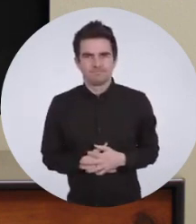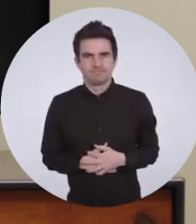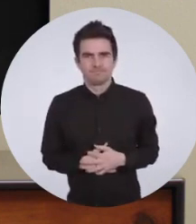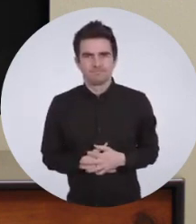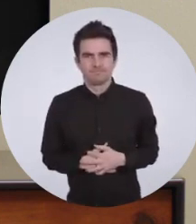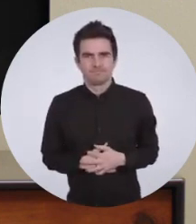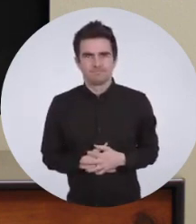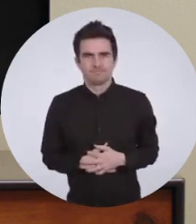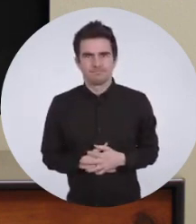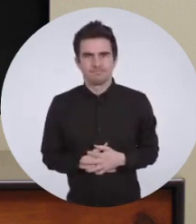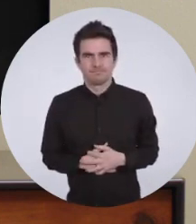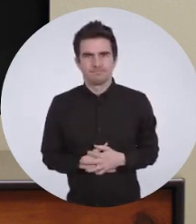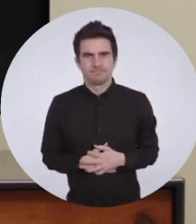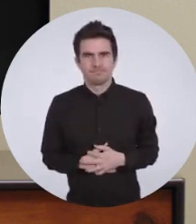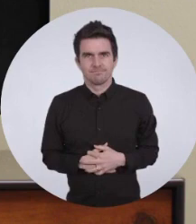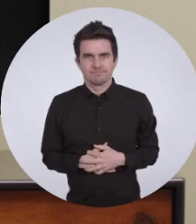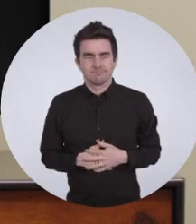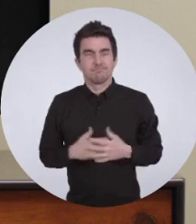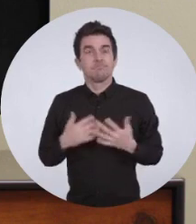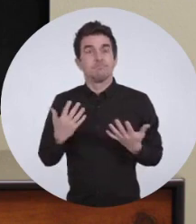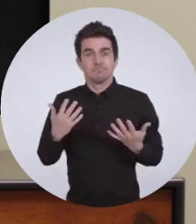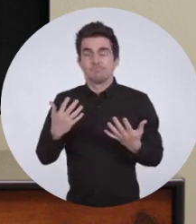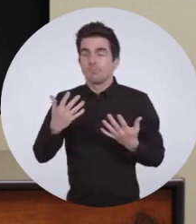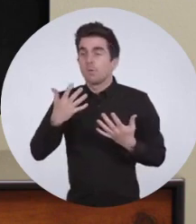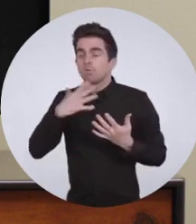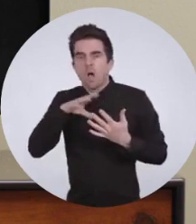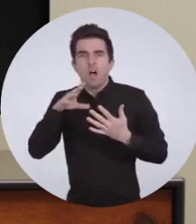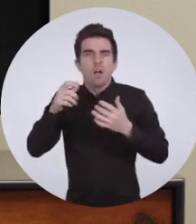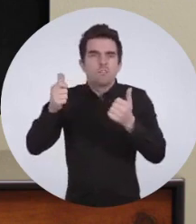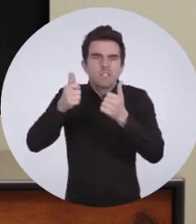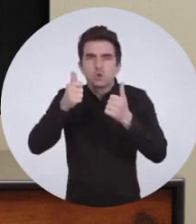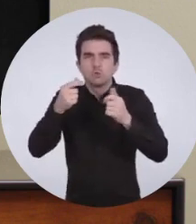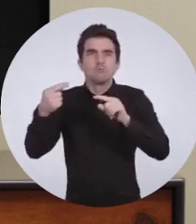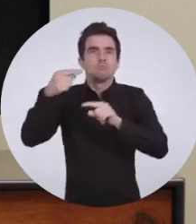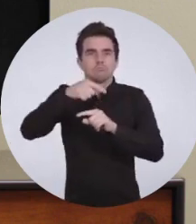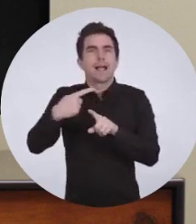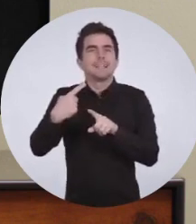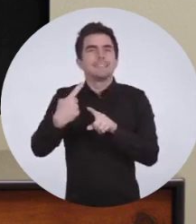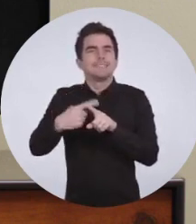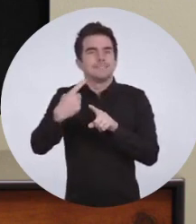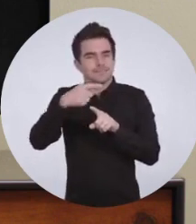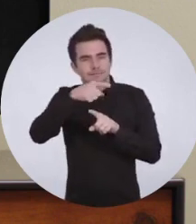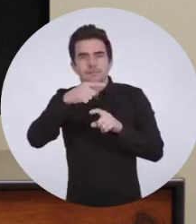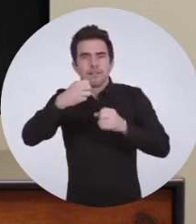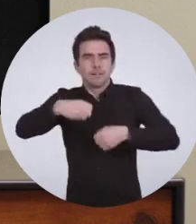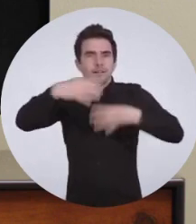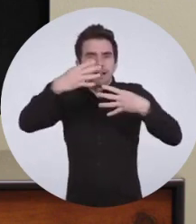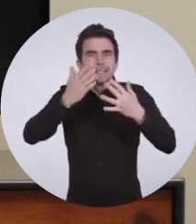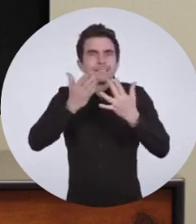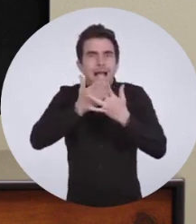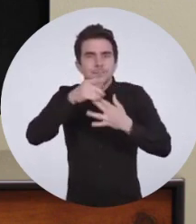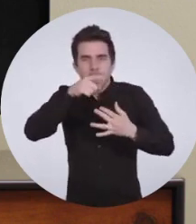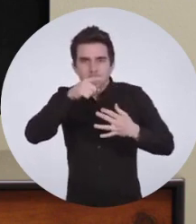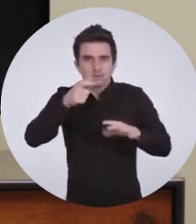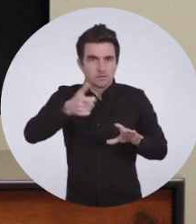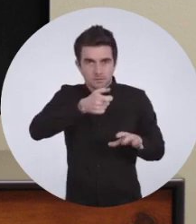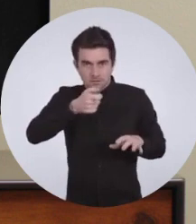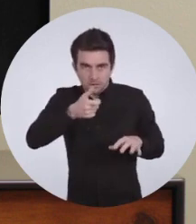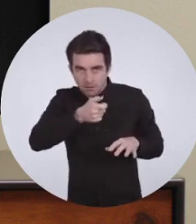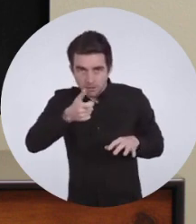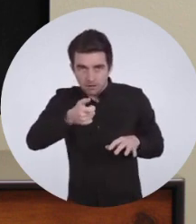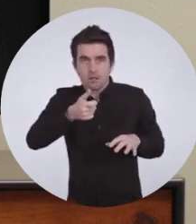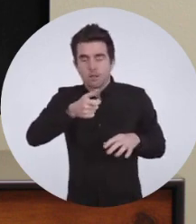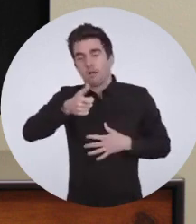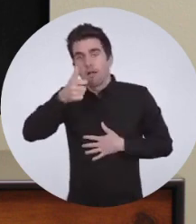original ratio. You get the gist. To exit, access the accessibility shortcuts. Just go down to the bottom of the page to get to